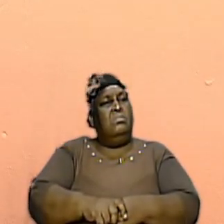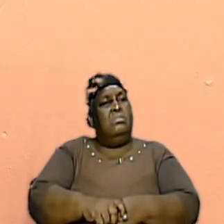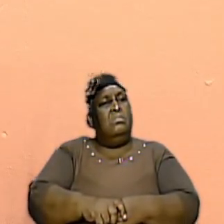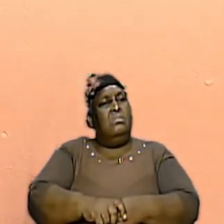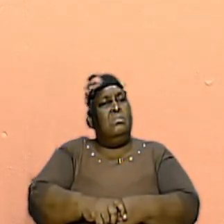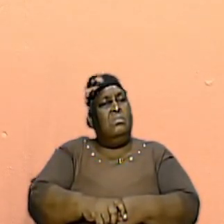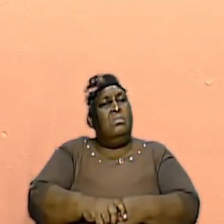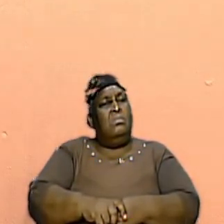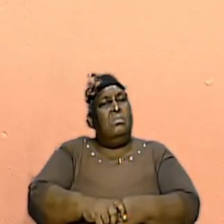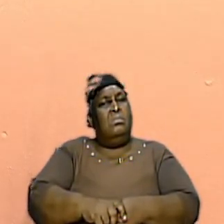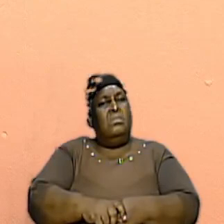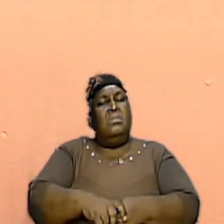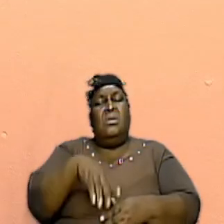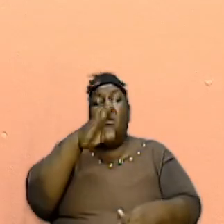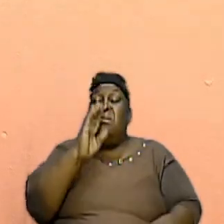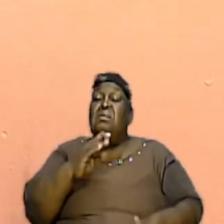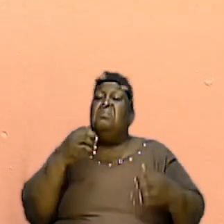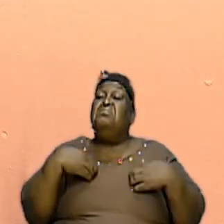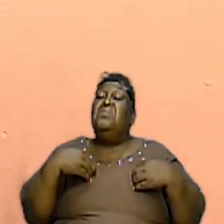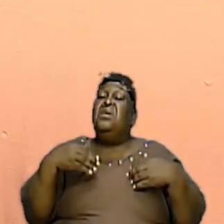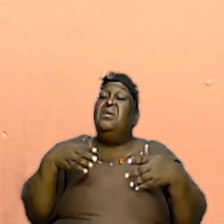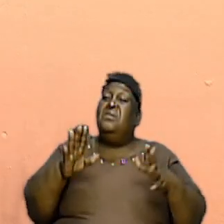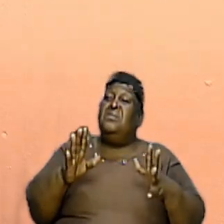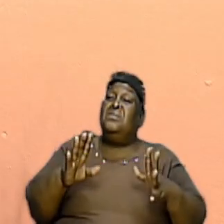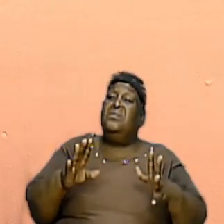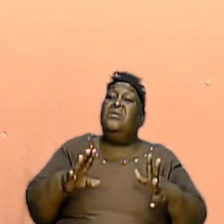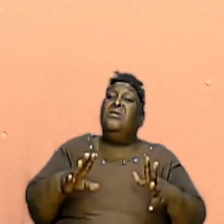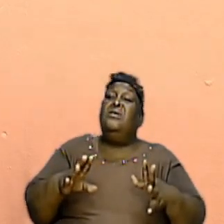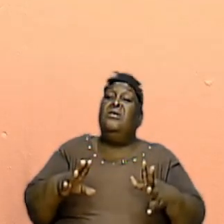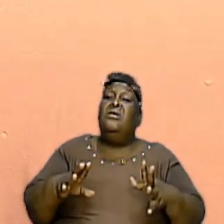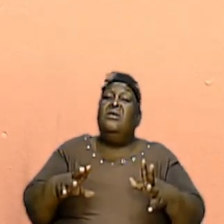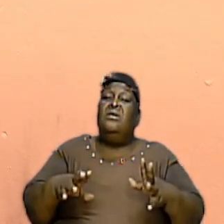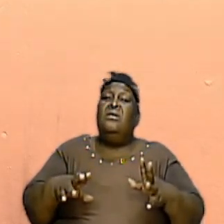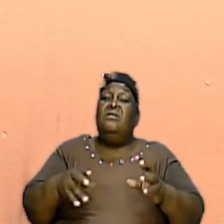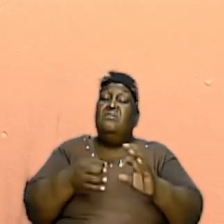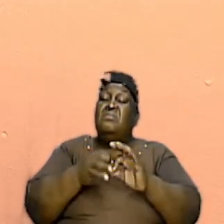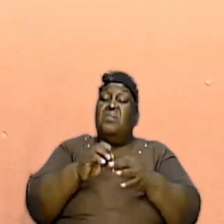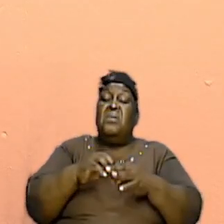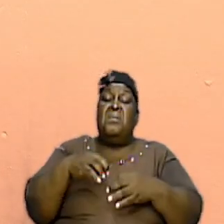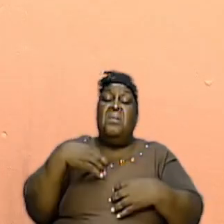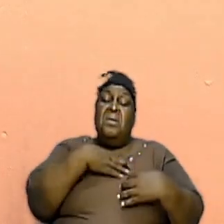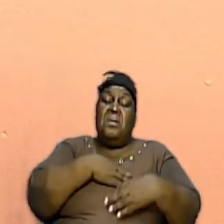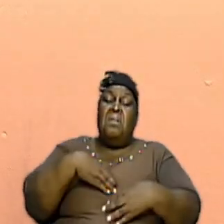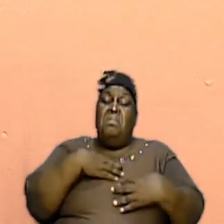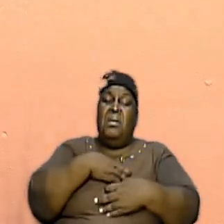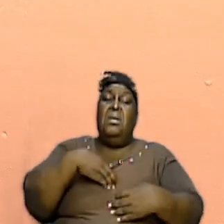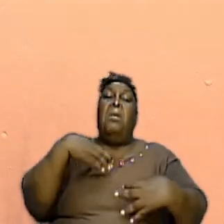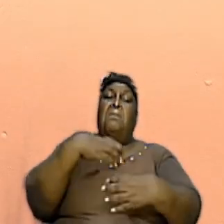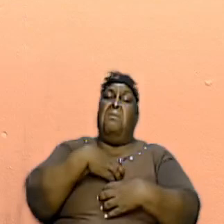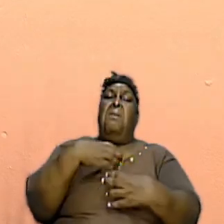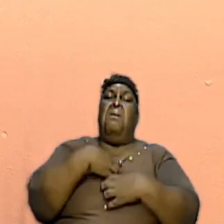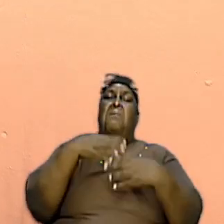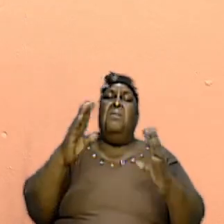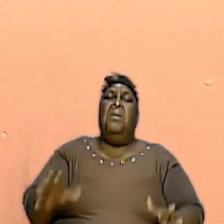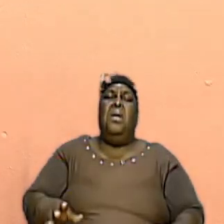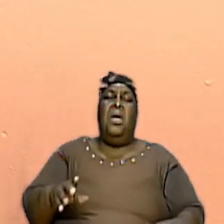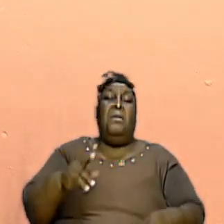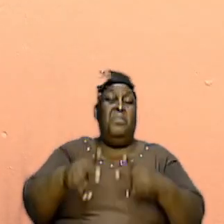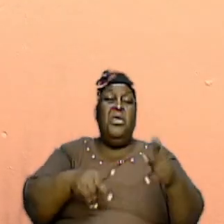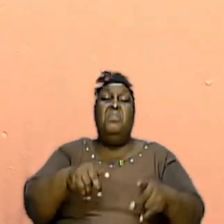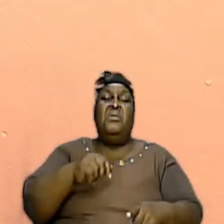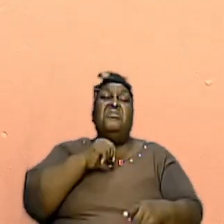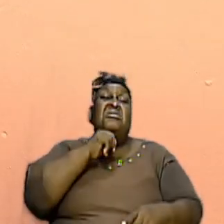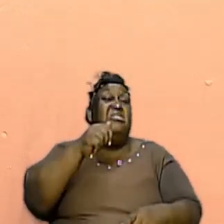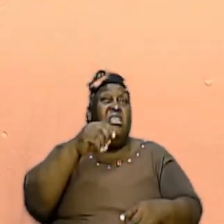Because God Have A Way To Deal With Complainers And Murmurers And People Who Are Ungrateful For What He Has